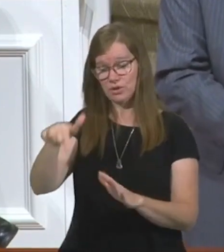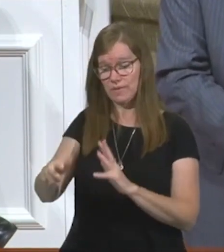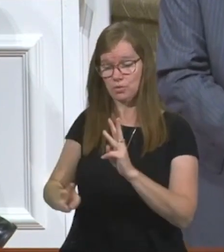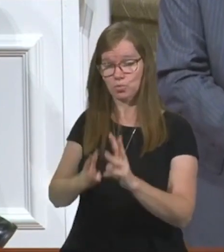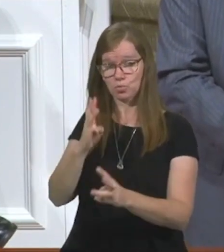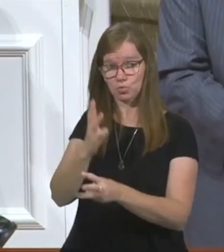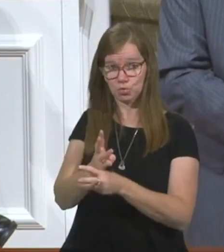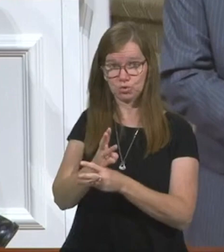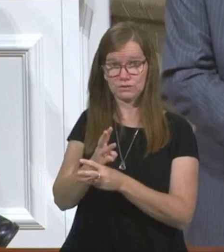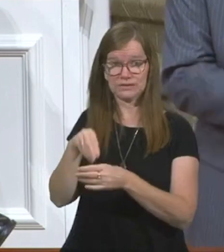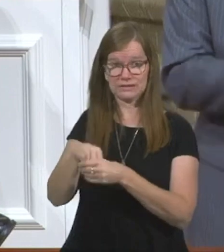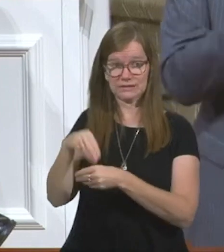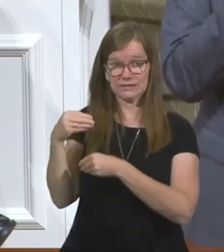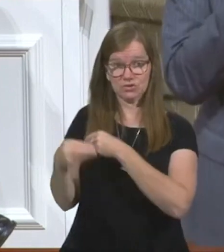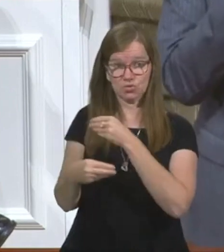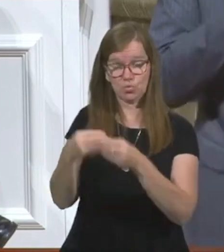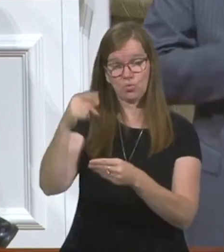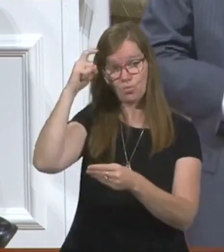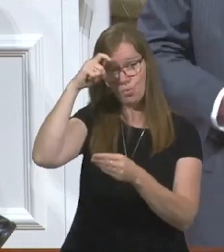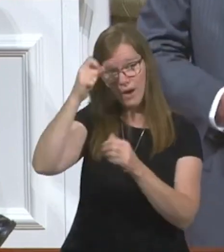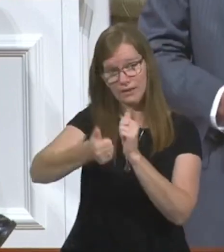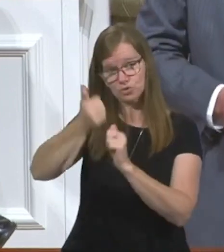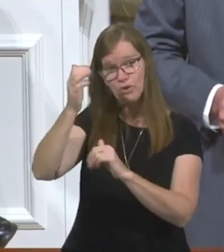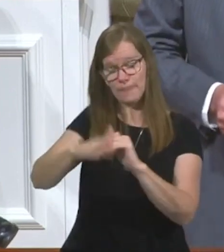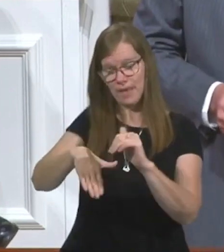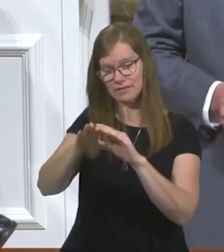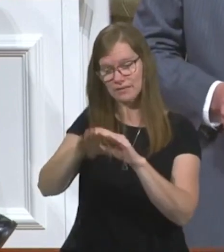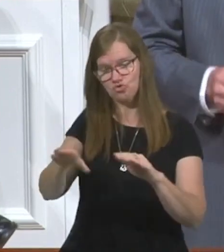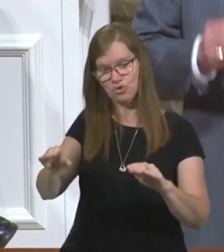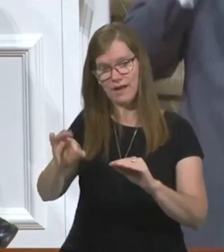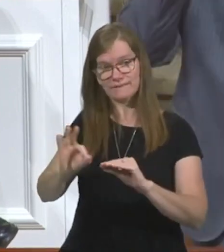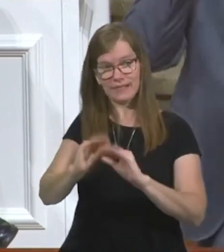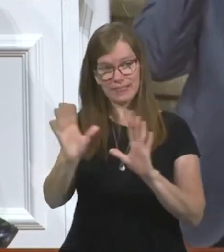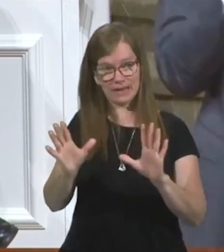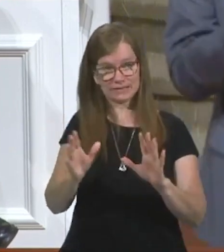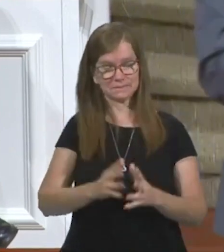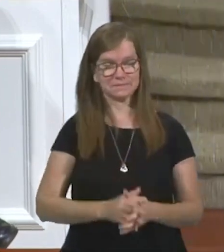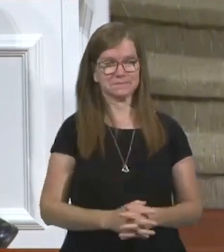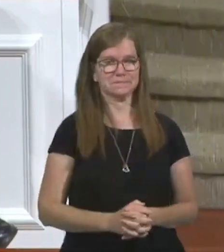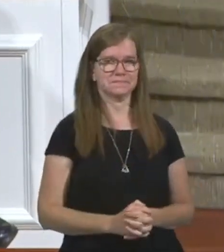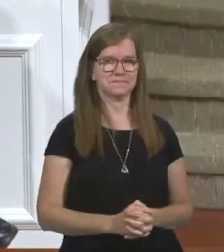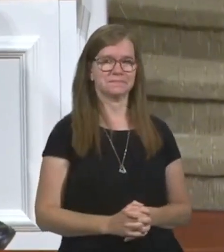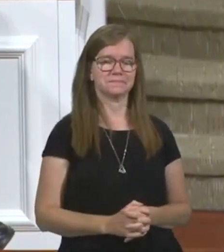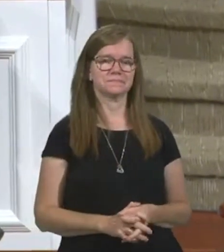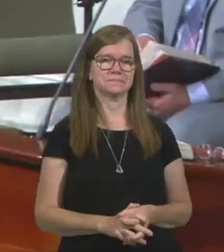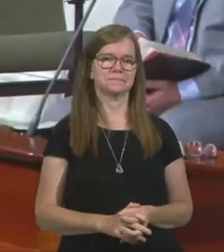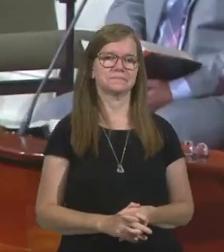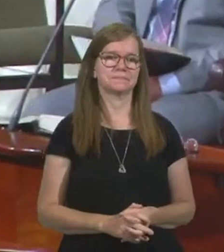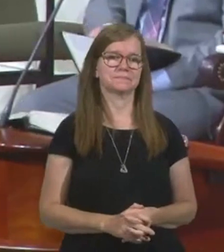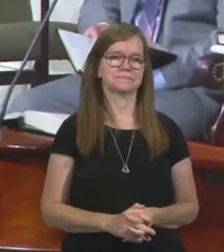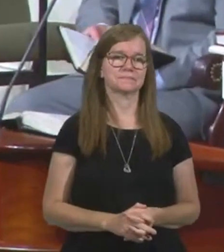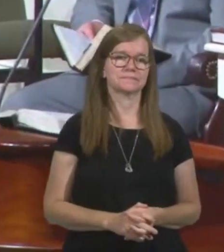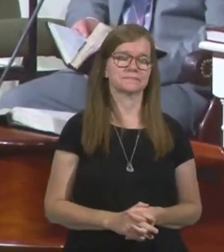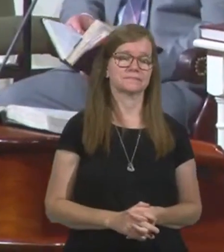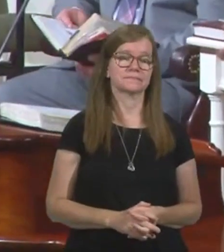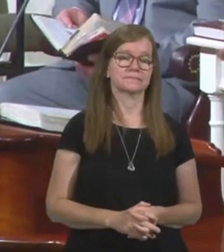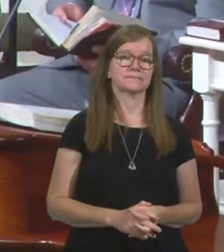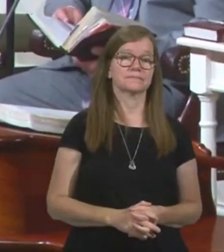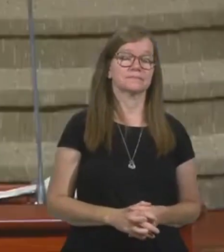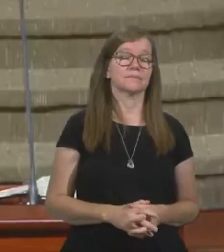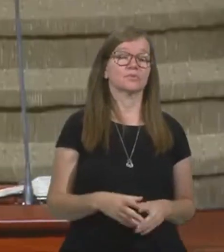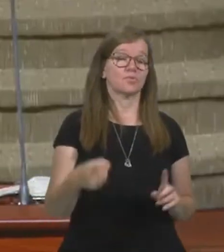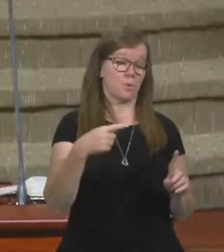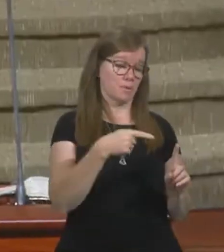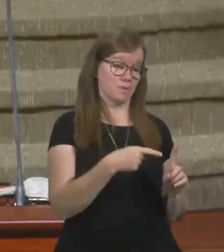are in their generation wiser than the children of light. So, the boss, after he found out